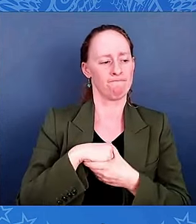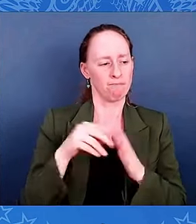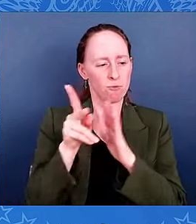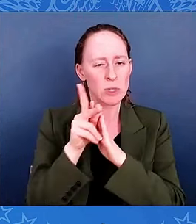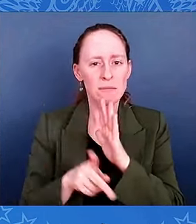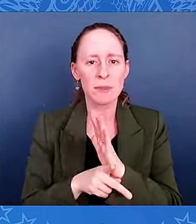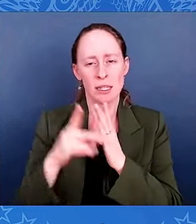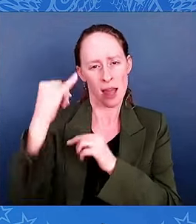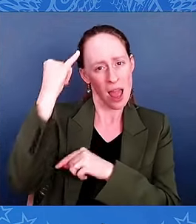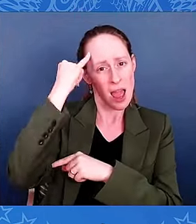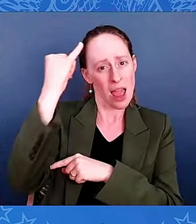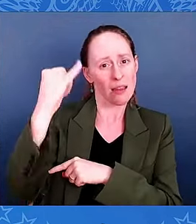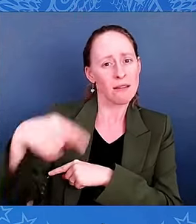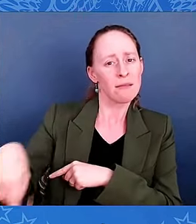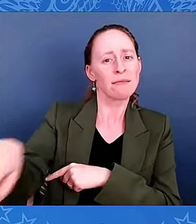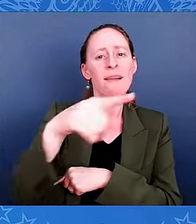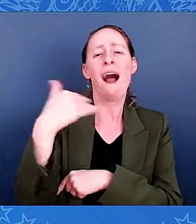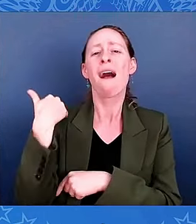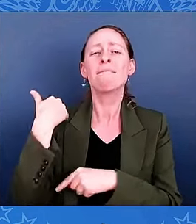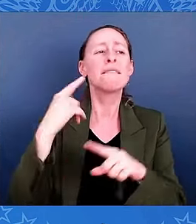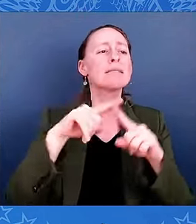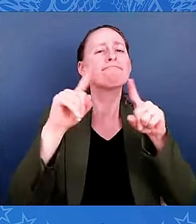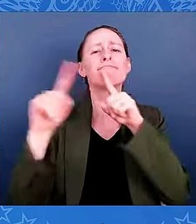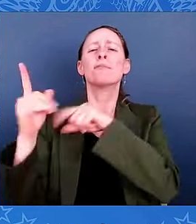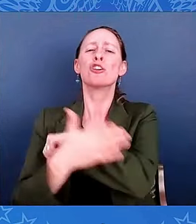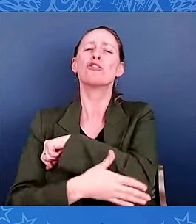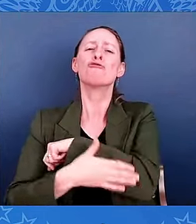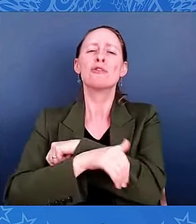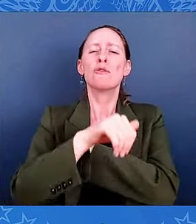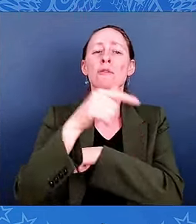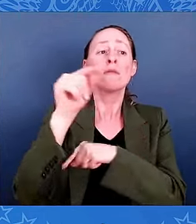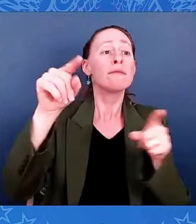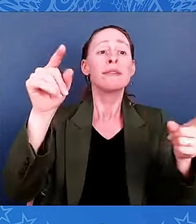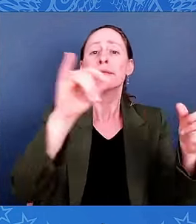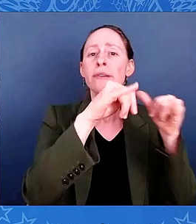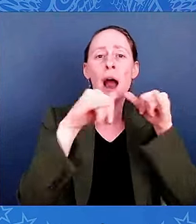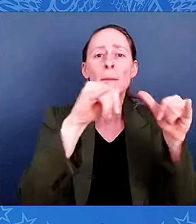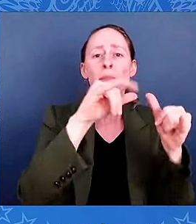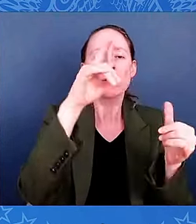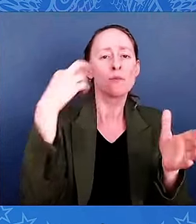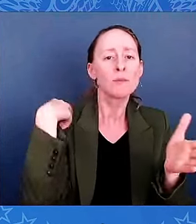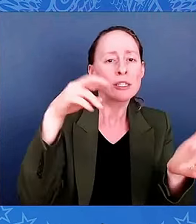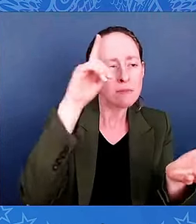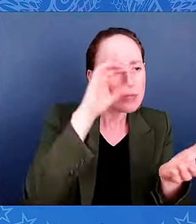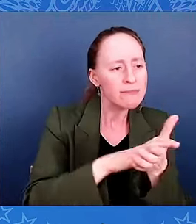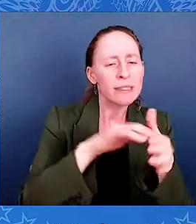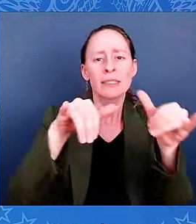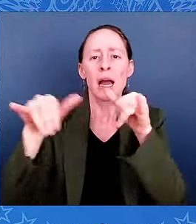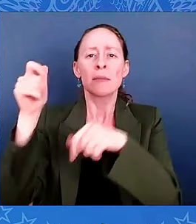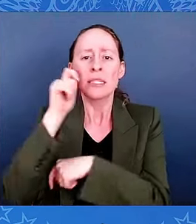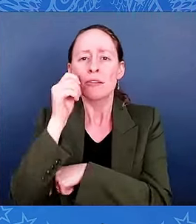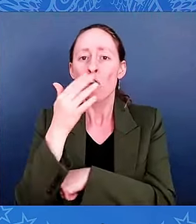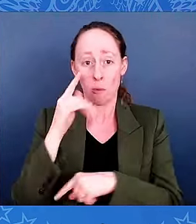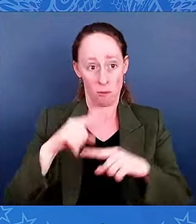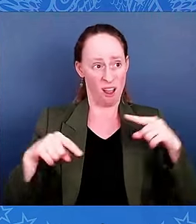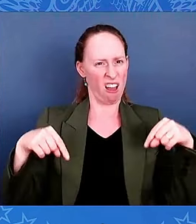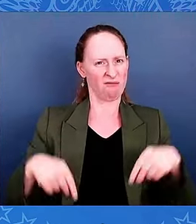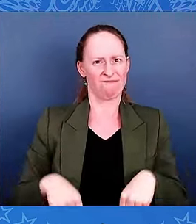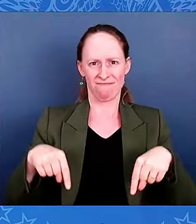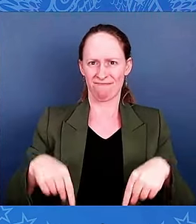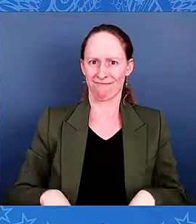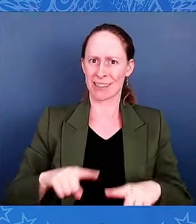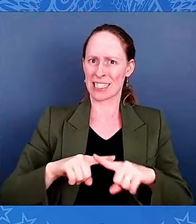some other attribute. But we're the only nation founded on an idea. That idea is where all men are created equal,